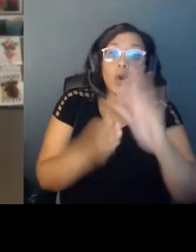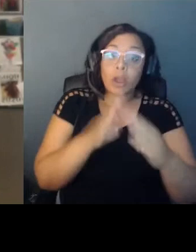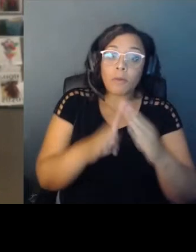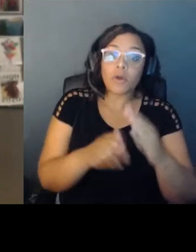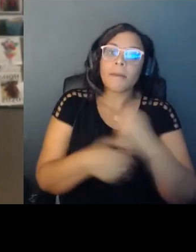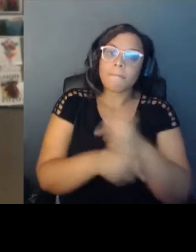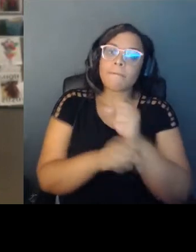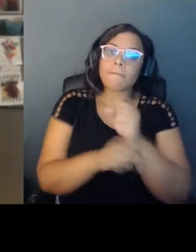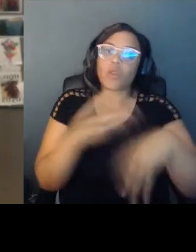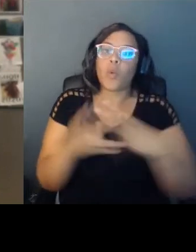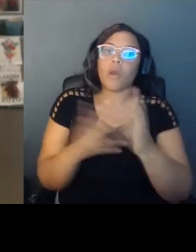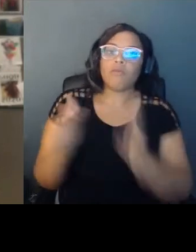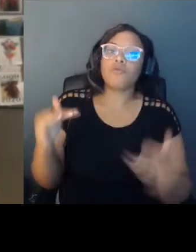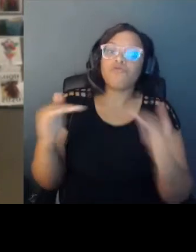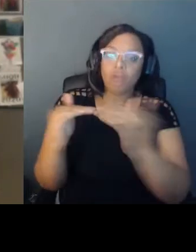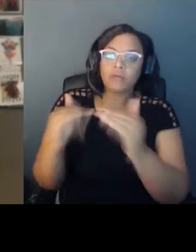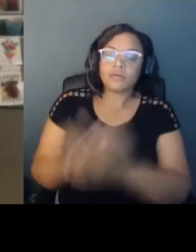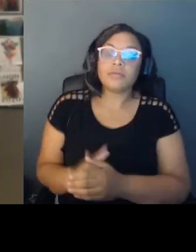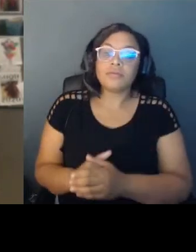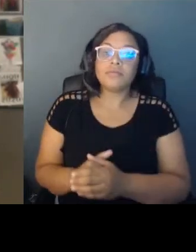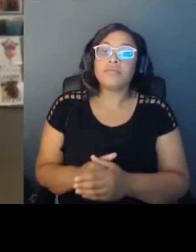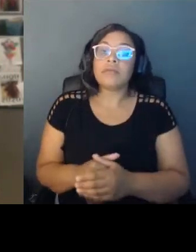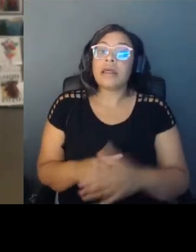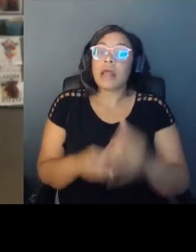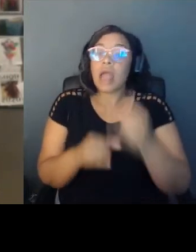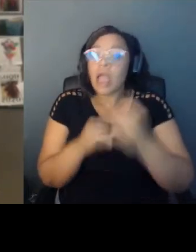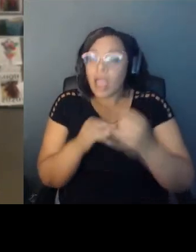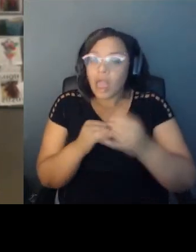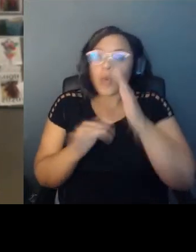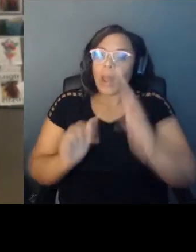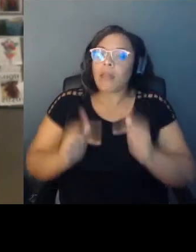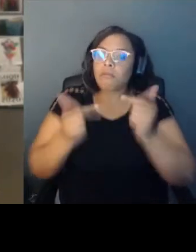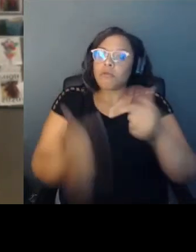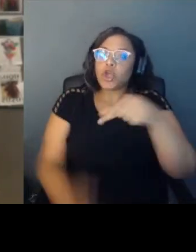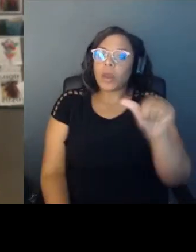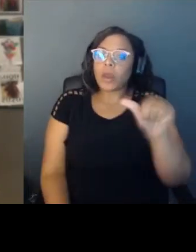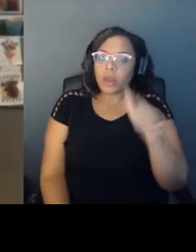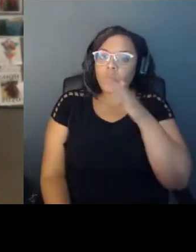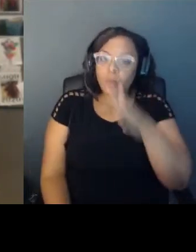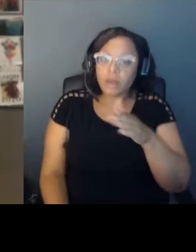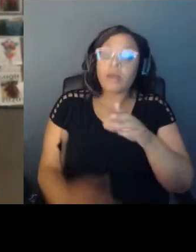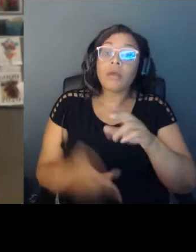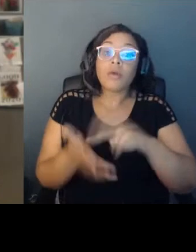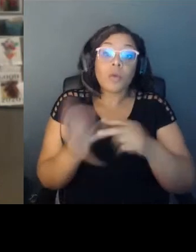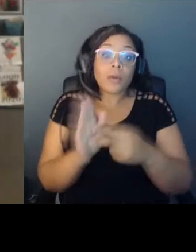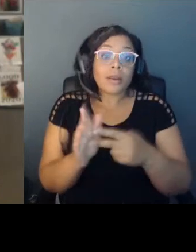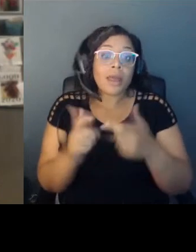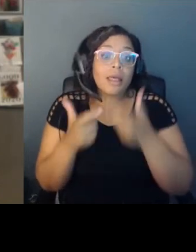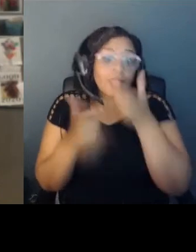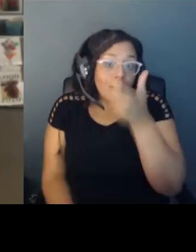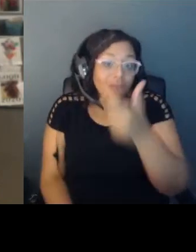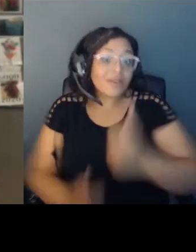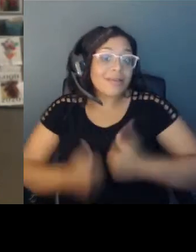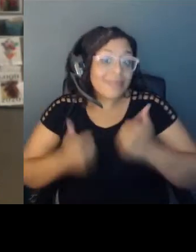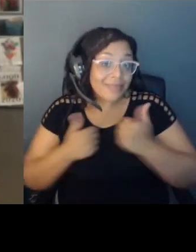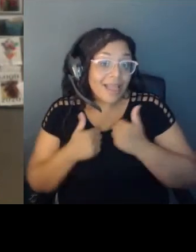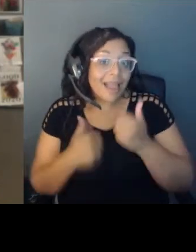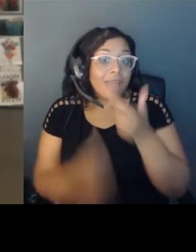time for Q&A with the audience towards the end, so as you watch the live stream, please share your questions in the comment section.